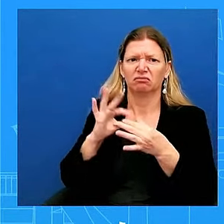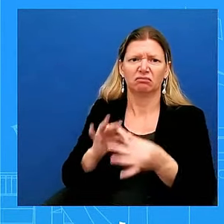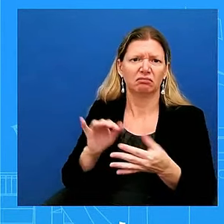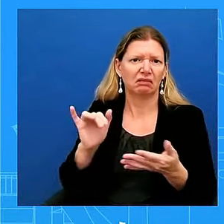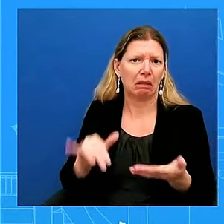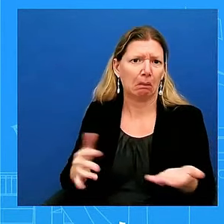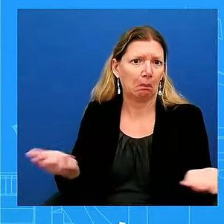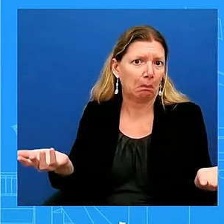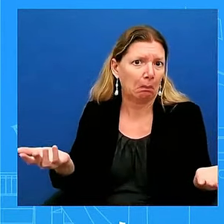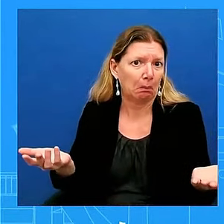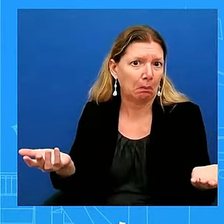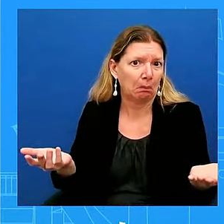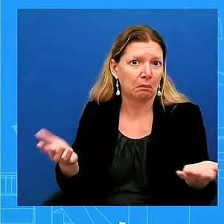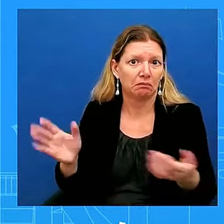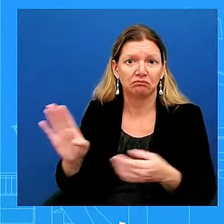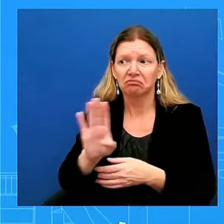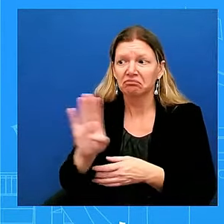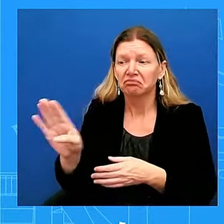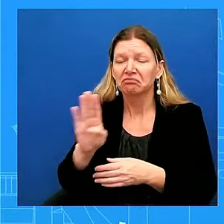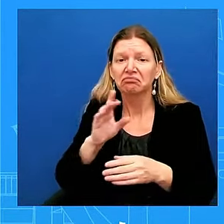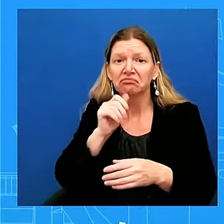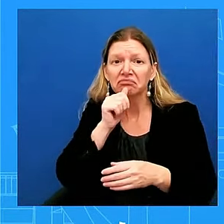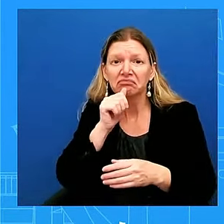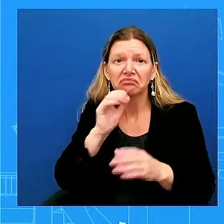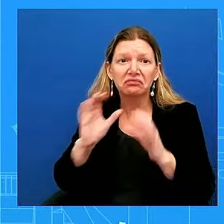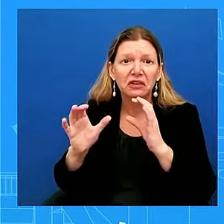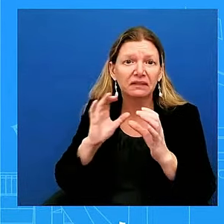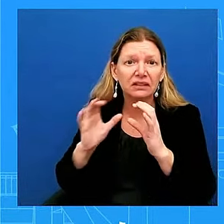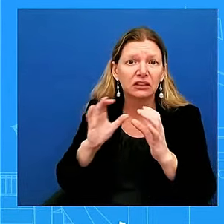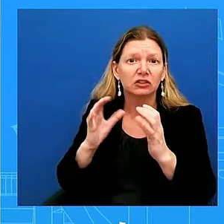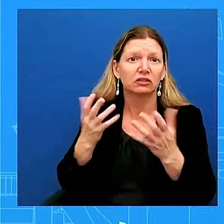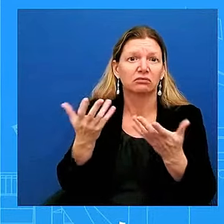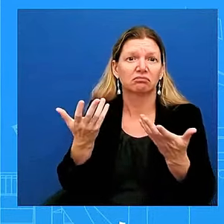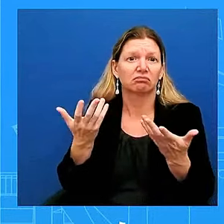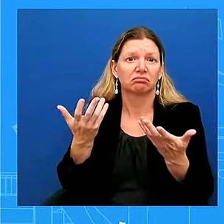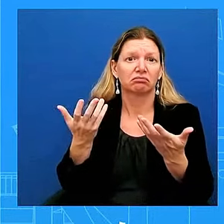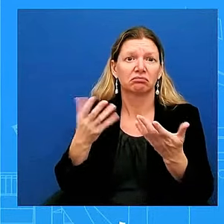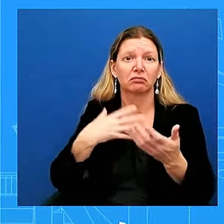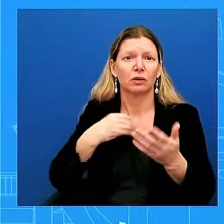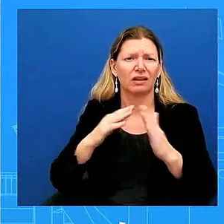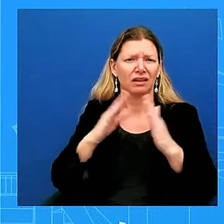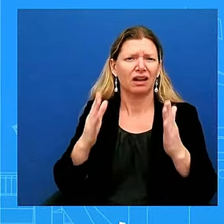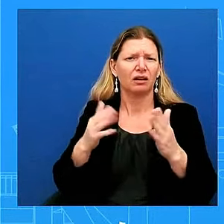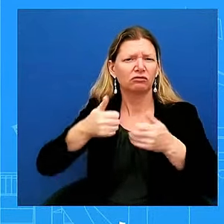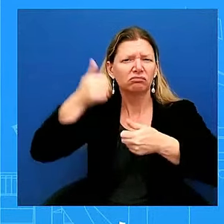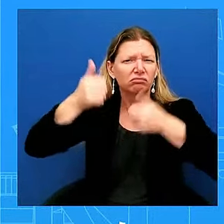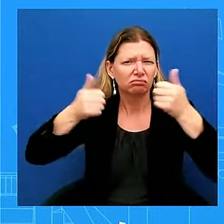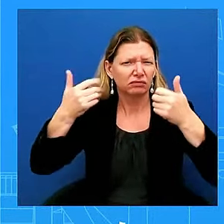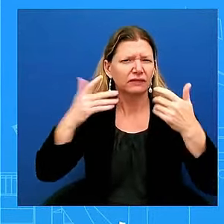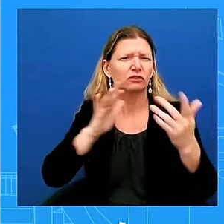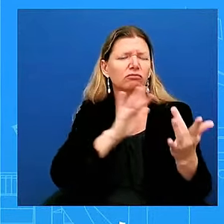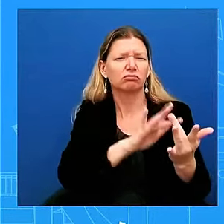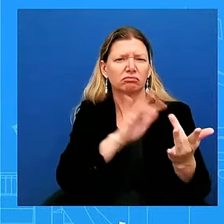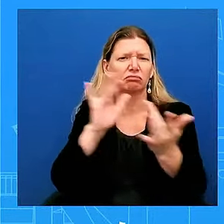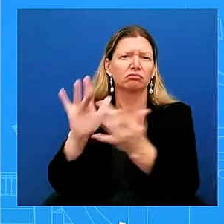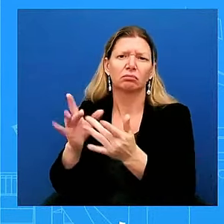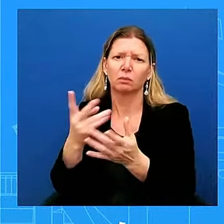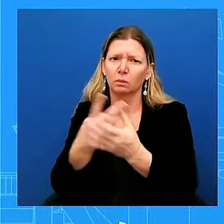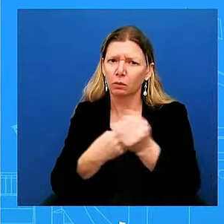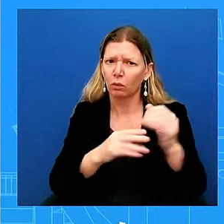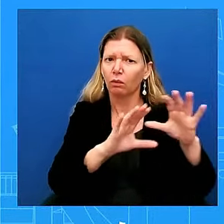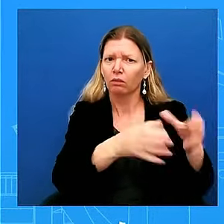to come to the table – to come to the table with a fair proposal. We cannot say this enough. We believe that